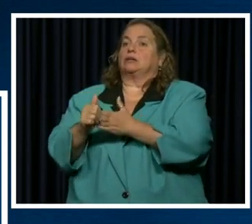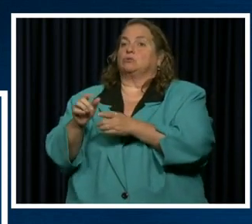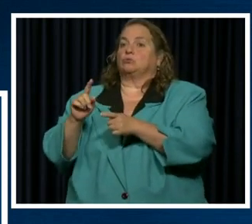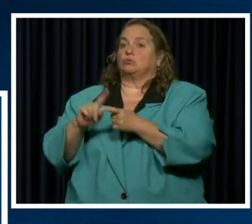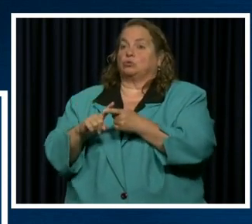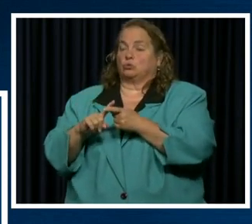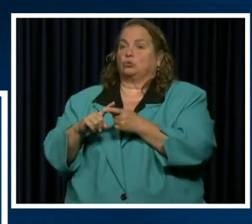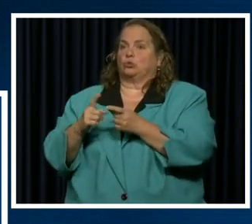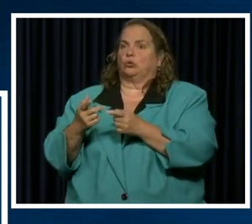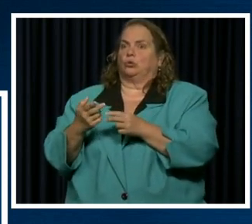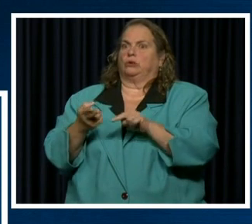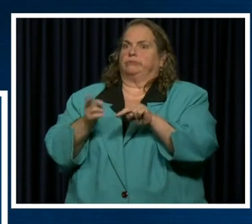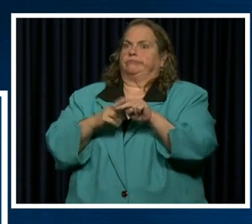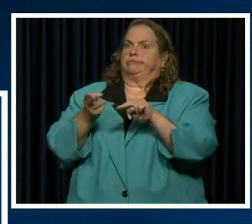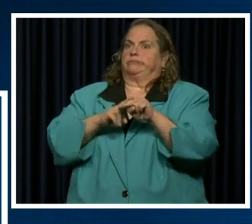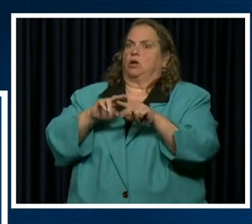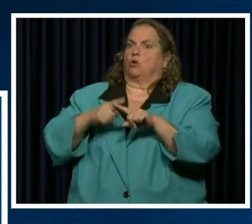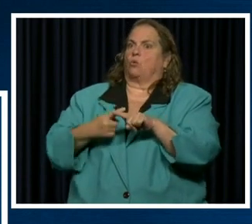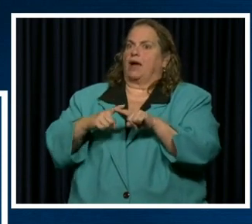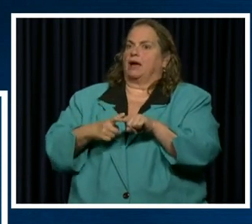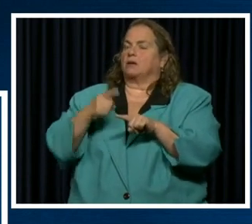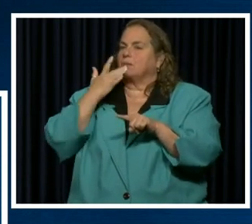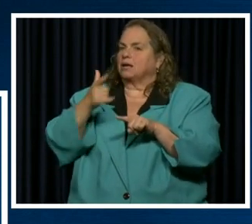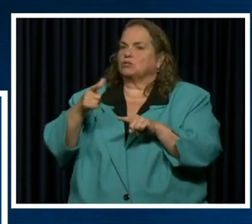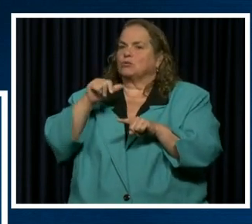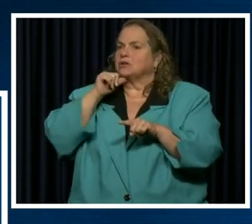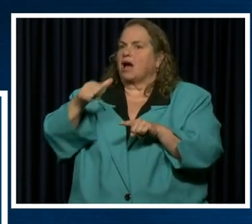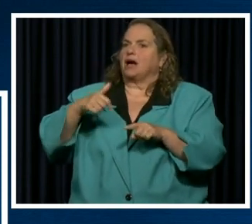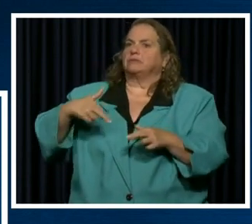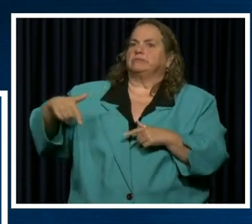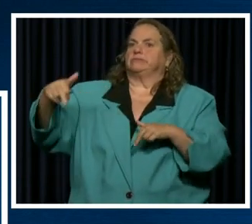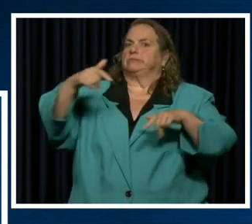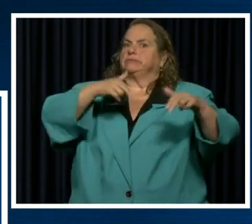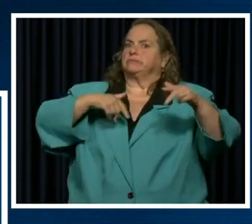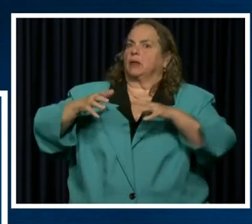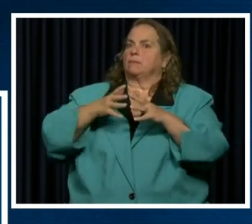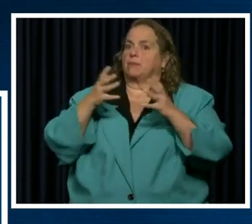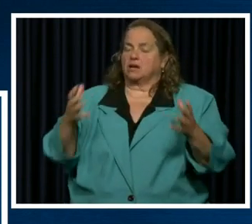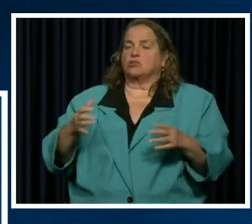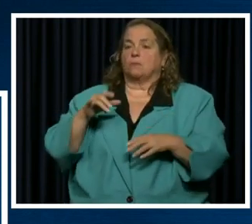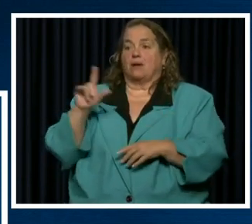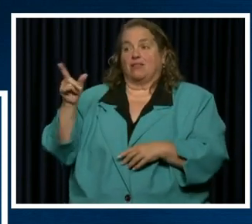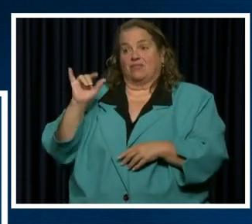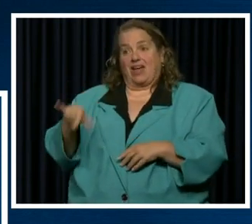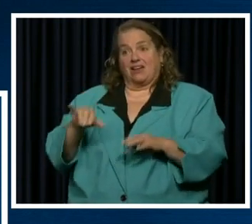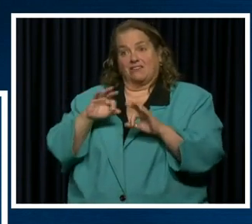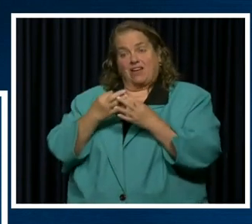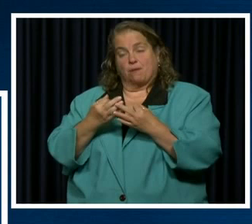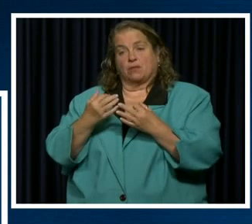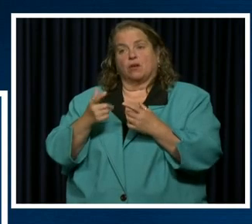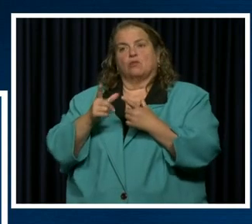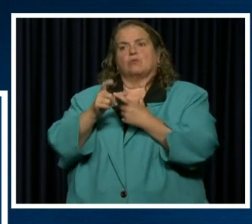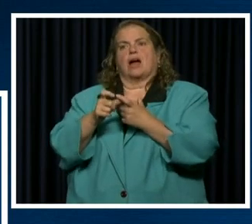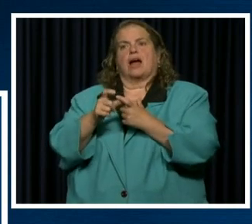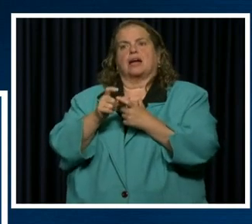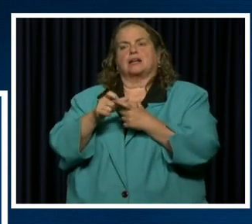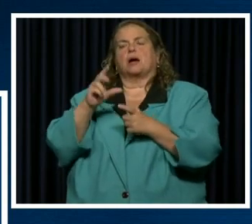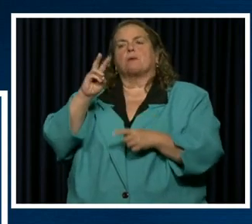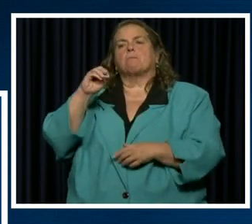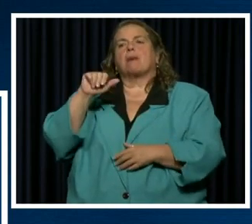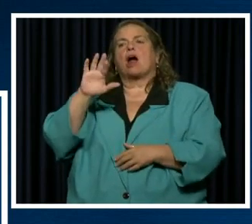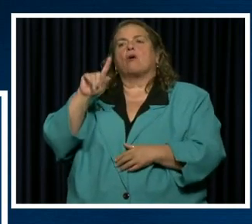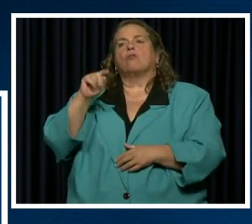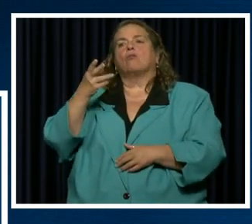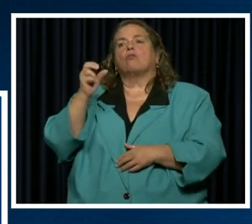that we're not out and about as much. But this family has run the marathon together that they otherwise